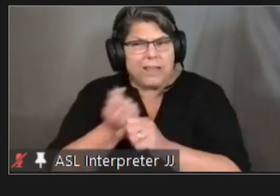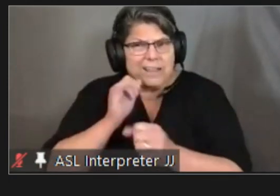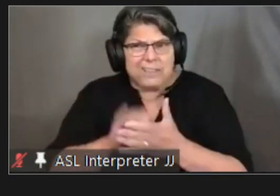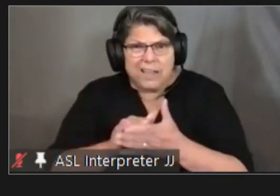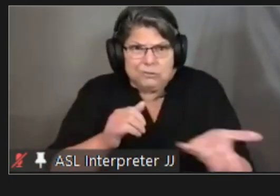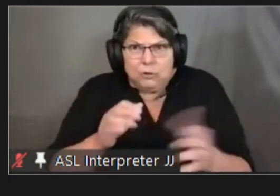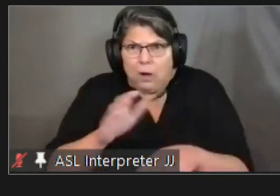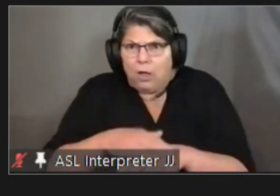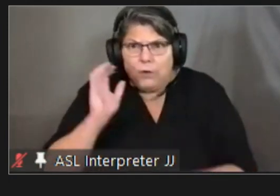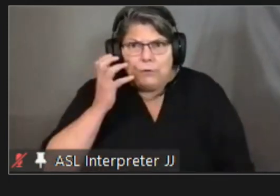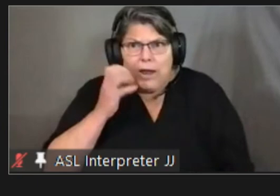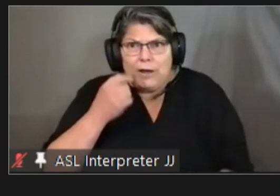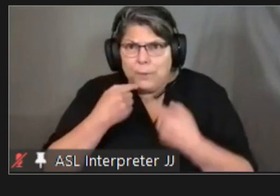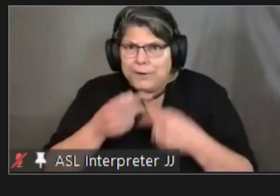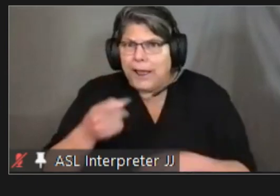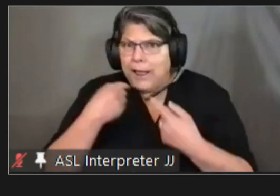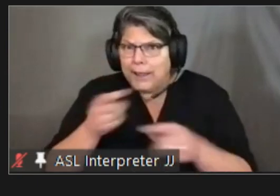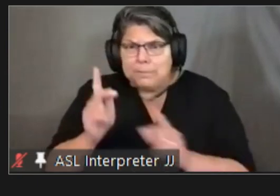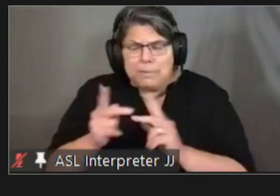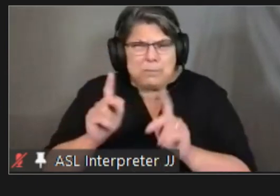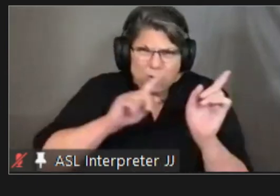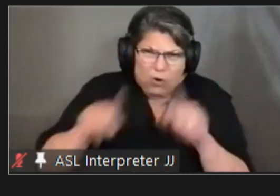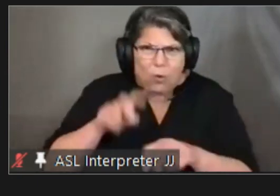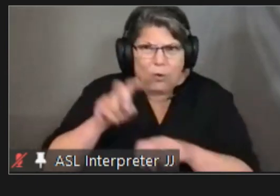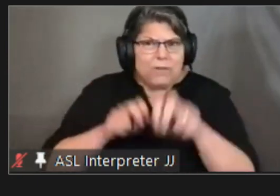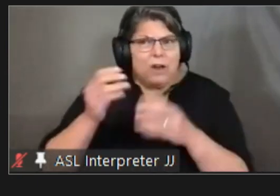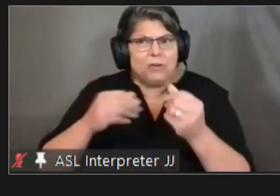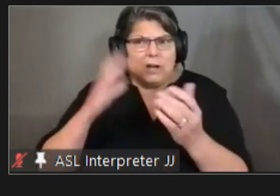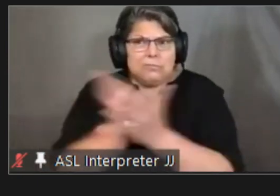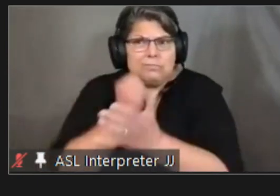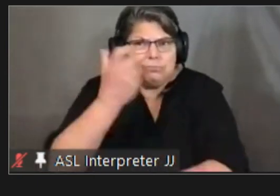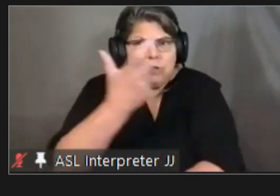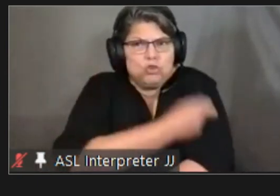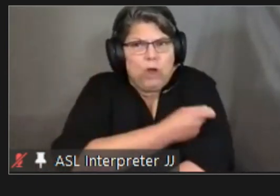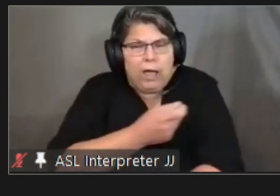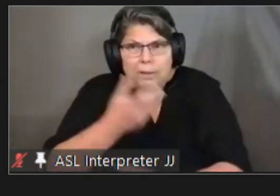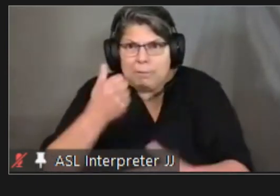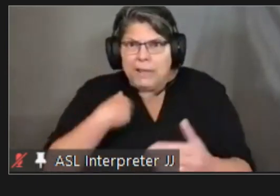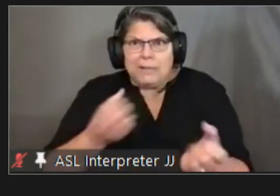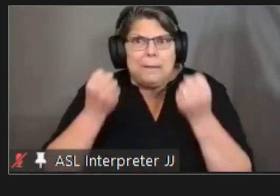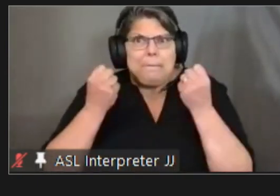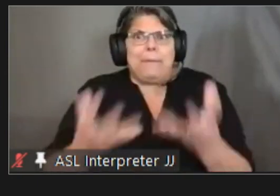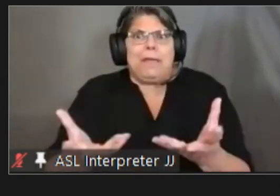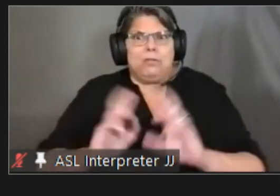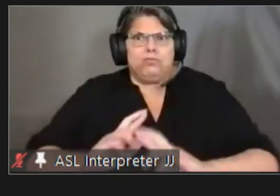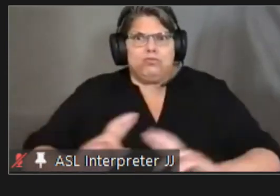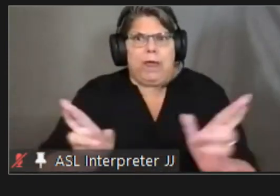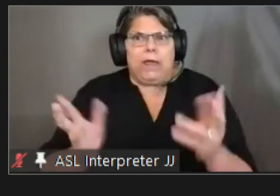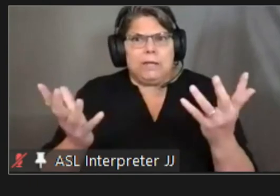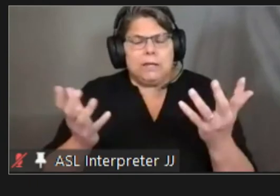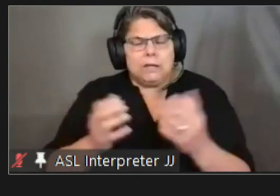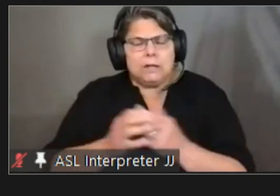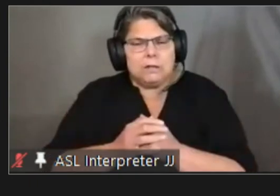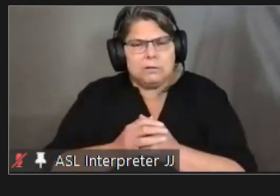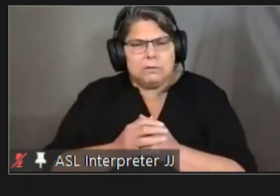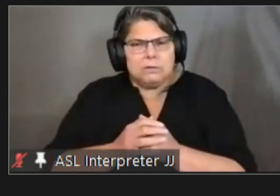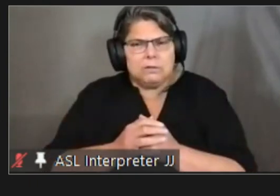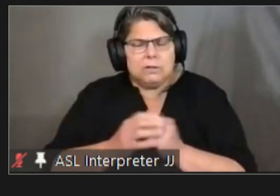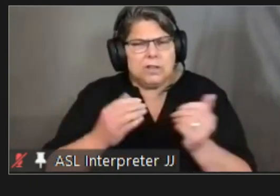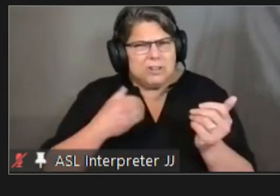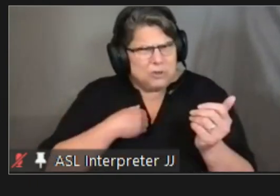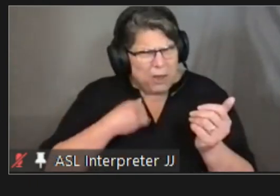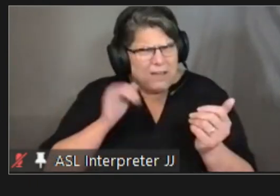announcements encouraging people to go down to the fairgrounds and get their shots because there were a whole bunch available are did you have any other